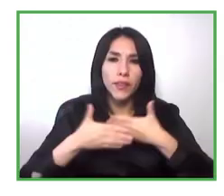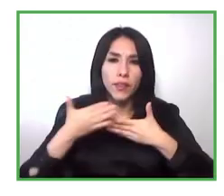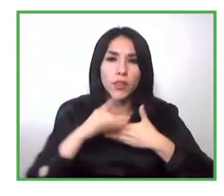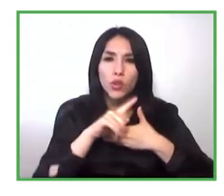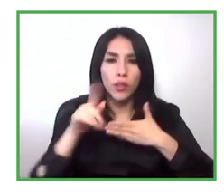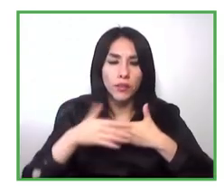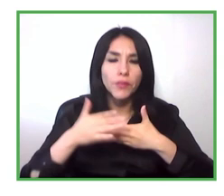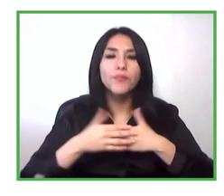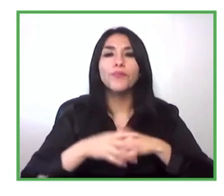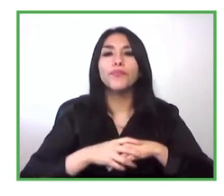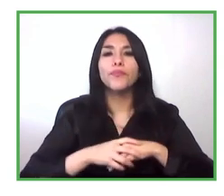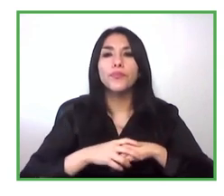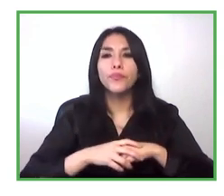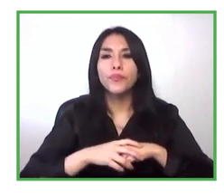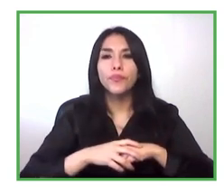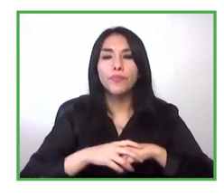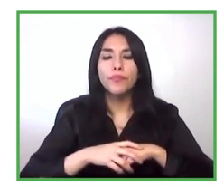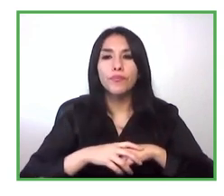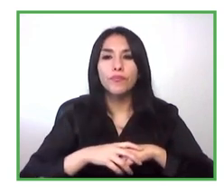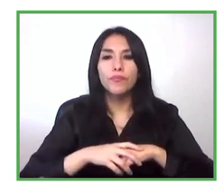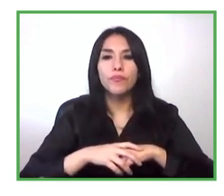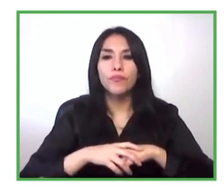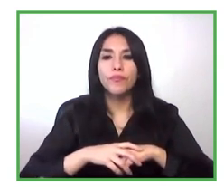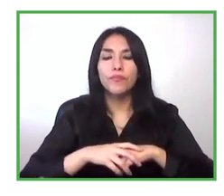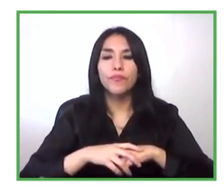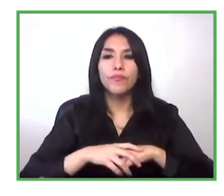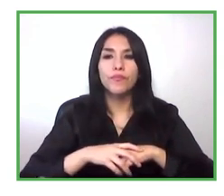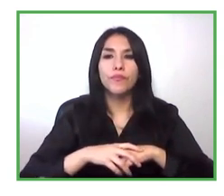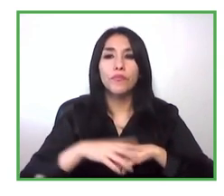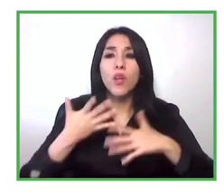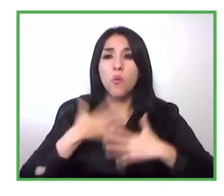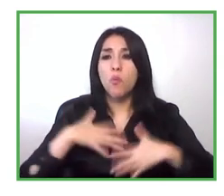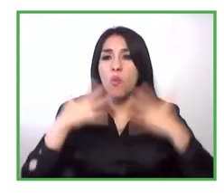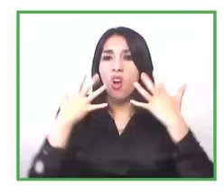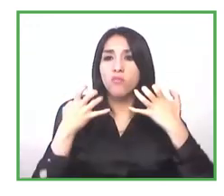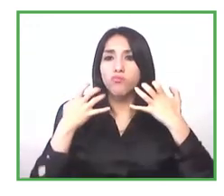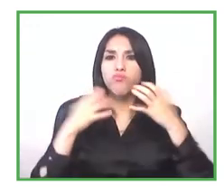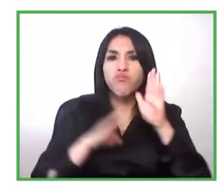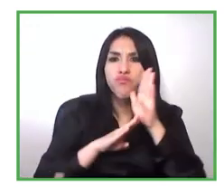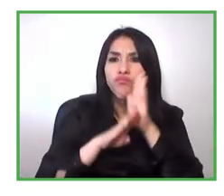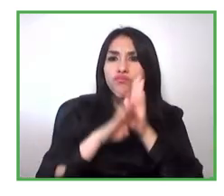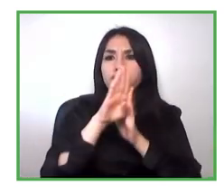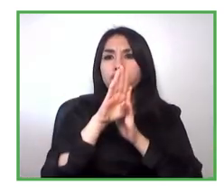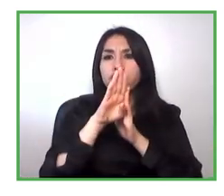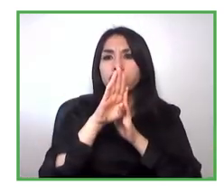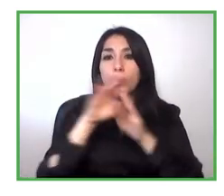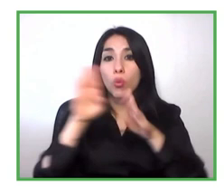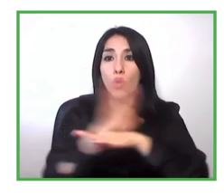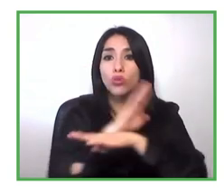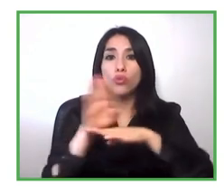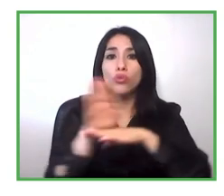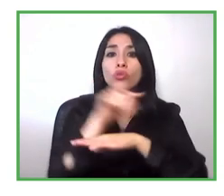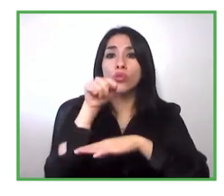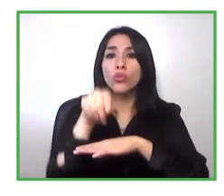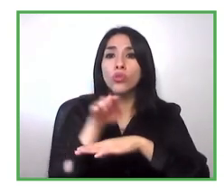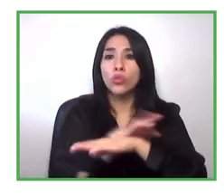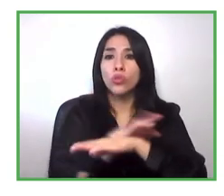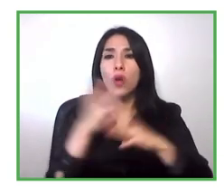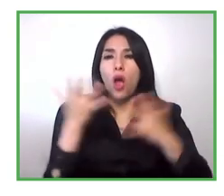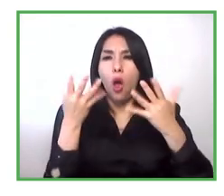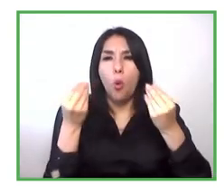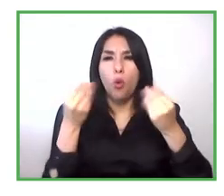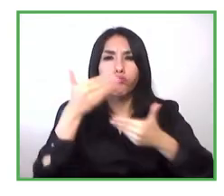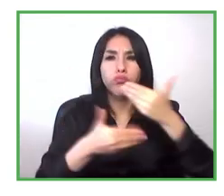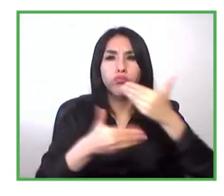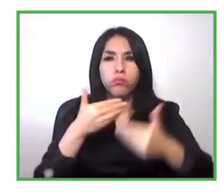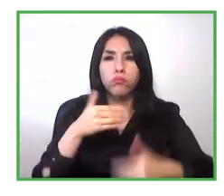do not want to depend on a company but want to create their own and generate people for others generate employment for others so